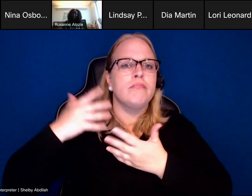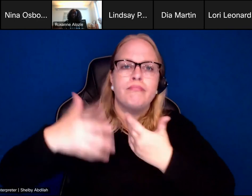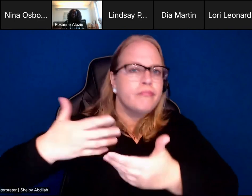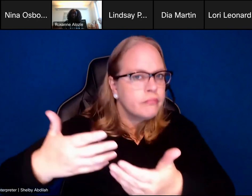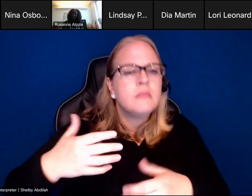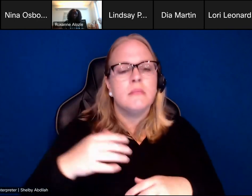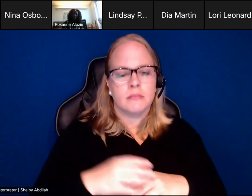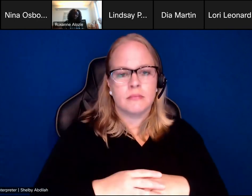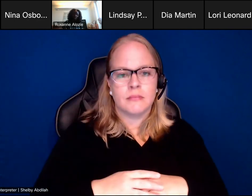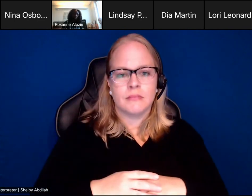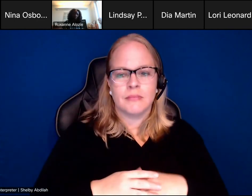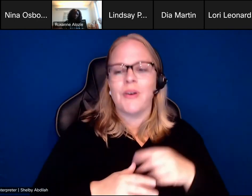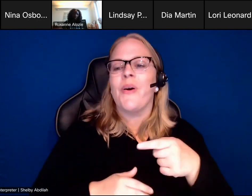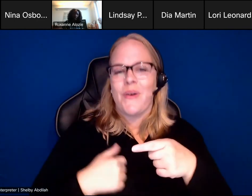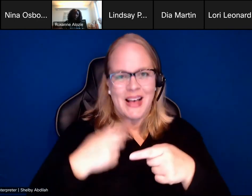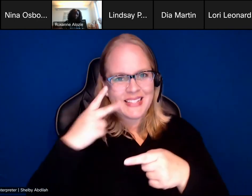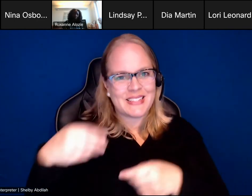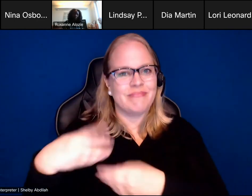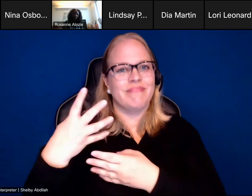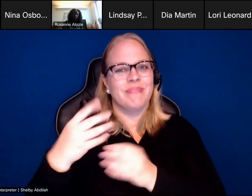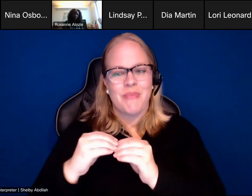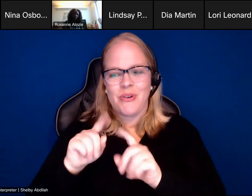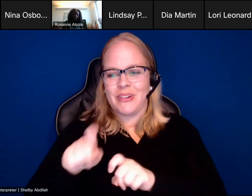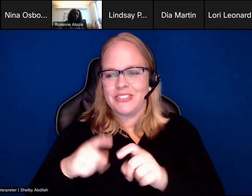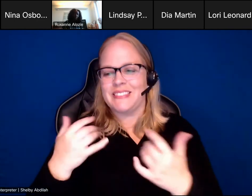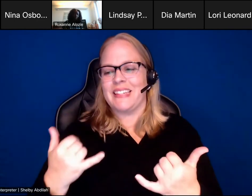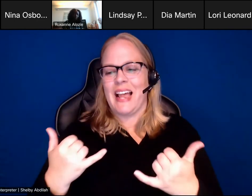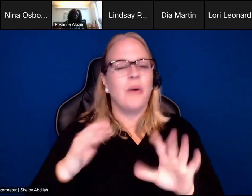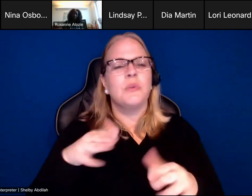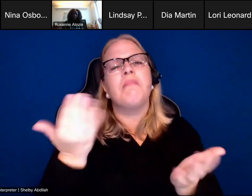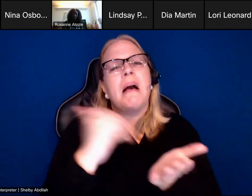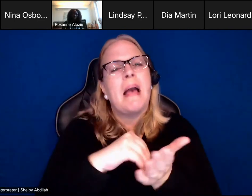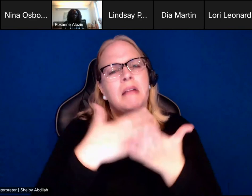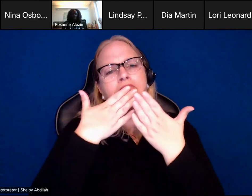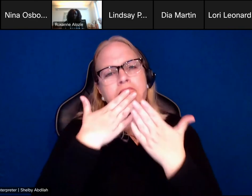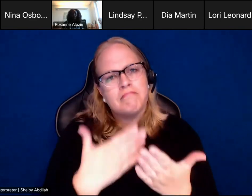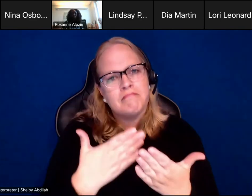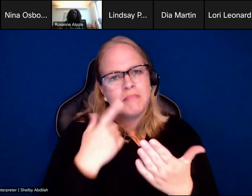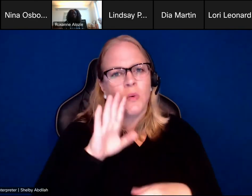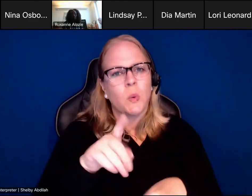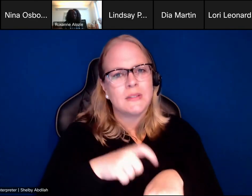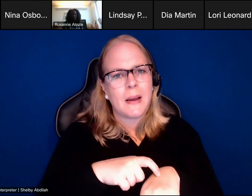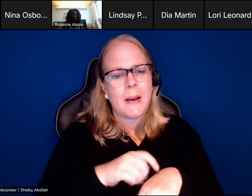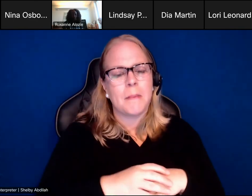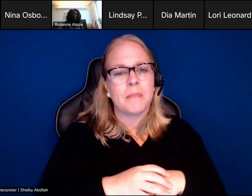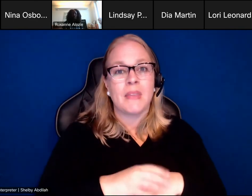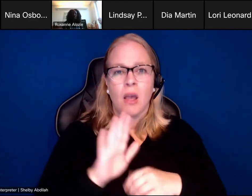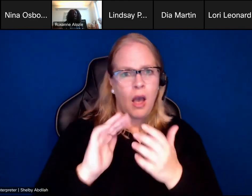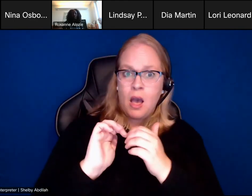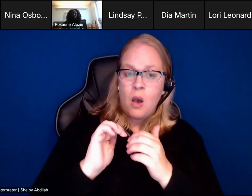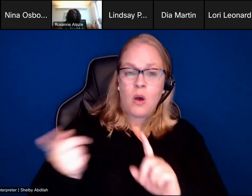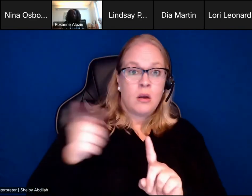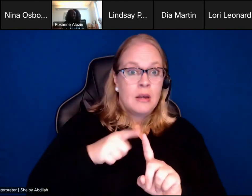And I see another question here, but just want to thank you again for if you take for your time. In terms of beginning the process,